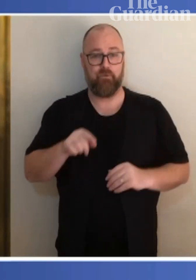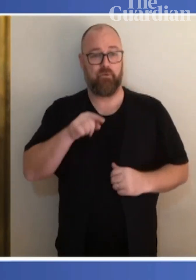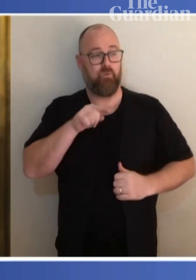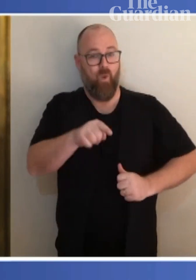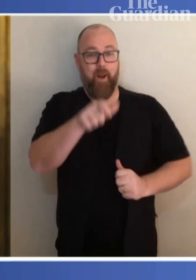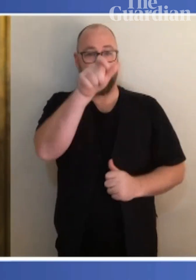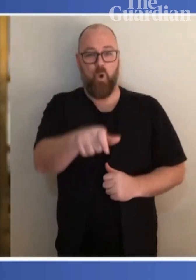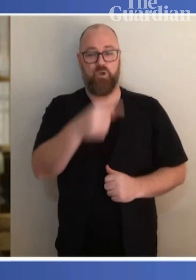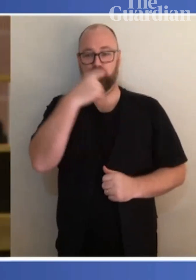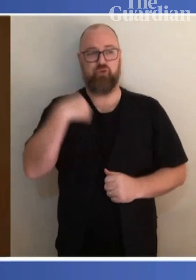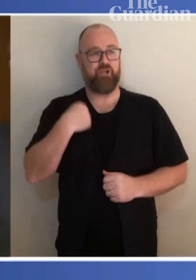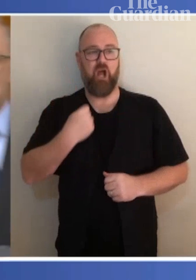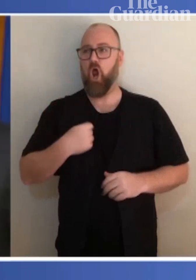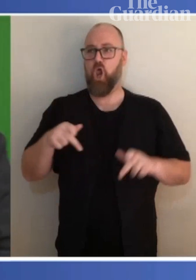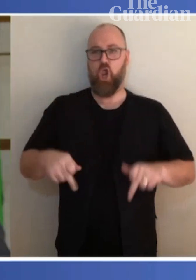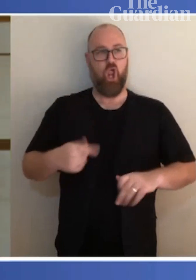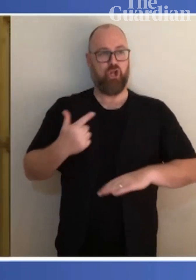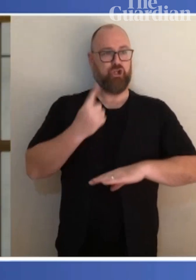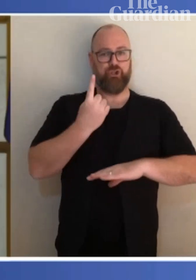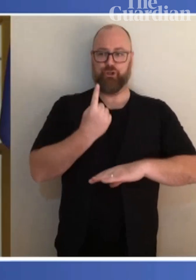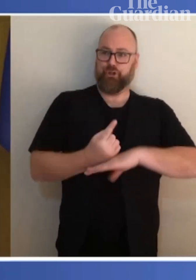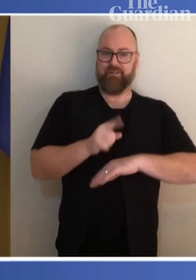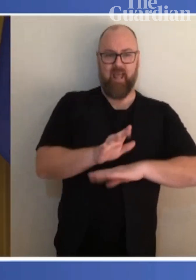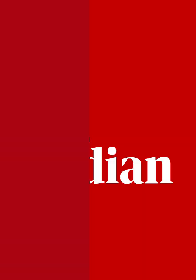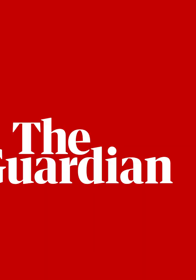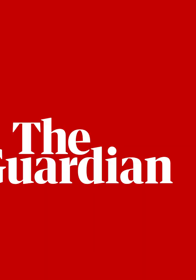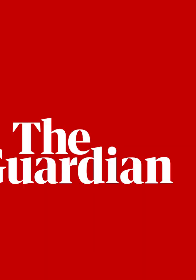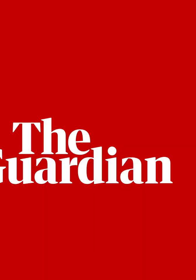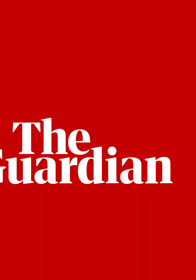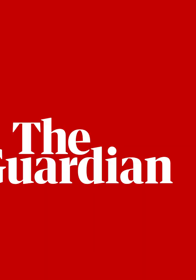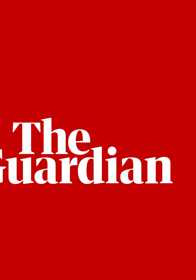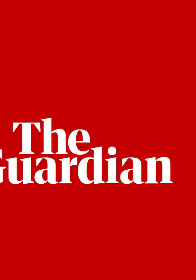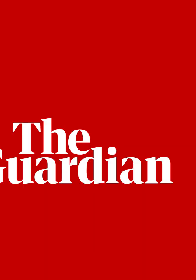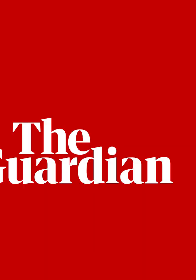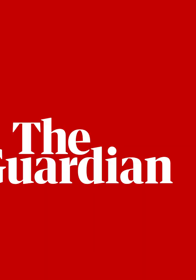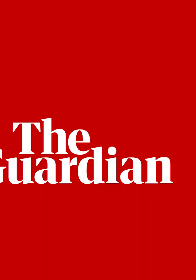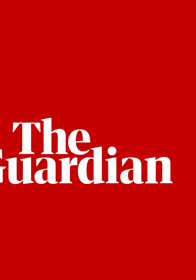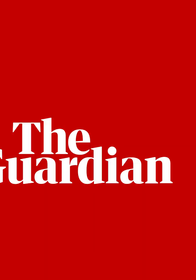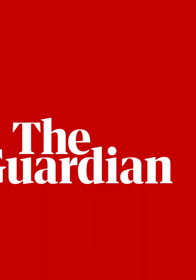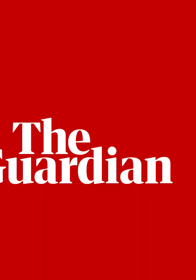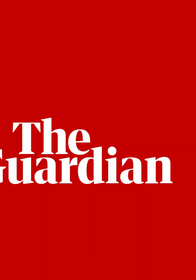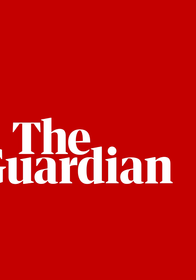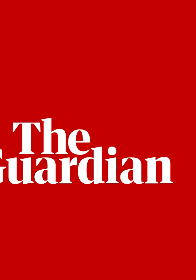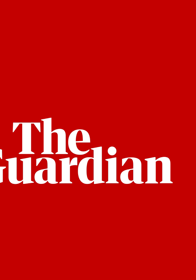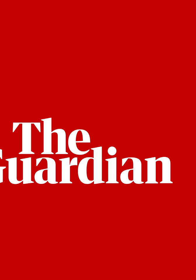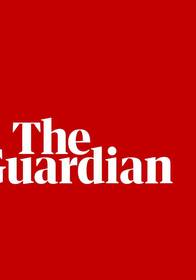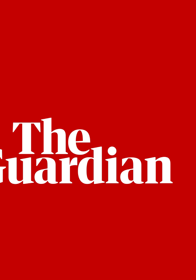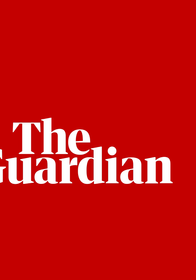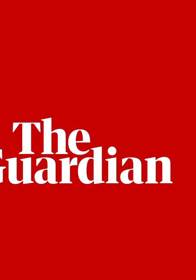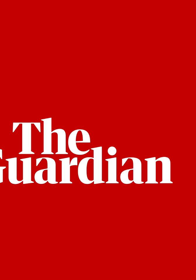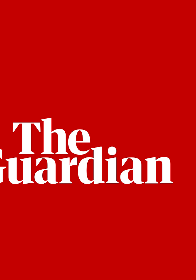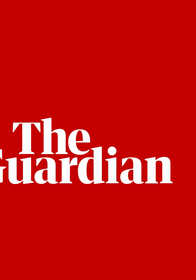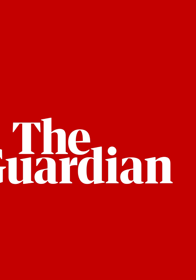country. And particularly when it's so cold out there. . . . . . . . . .